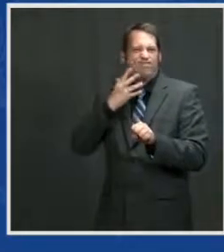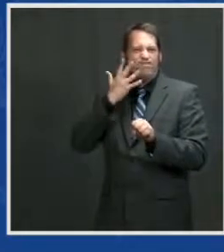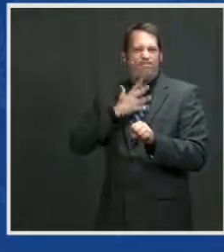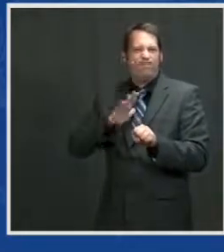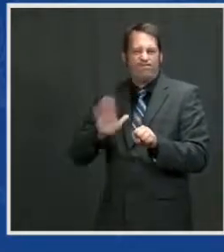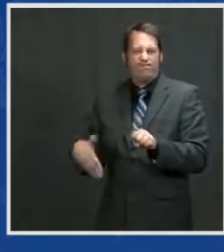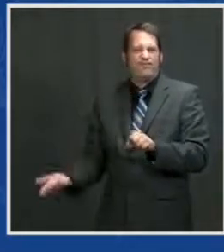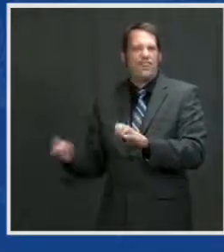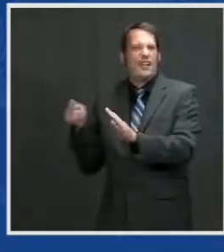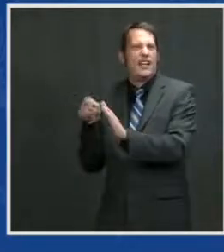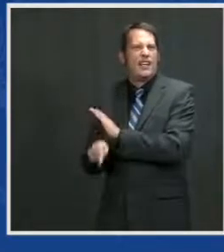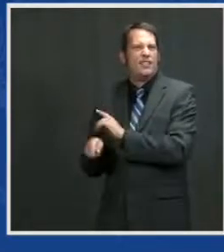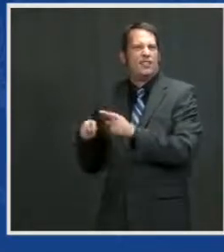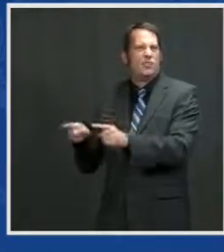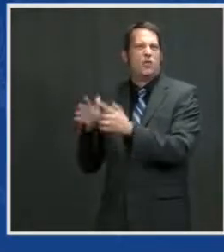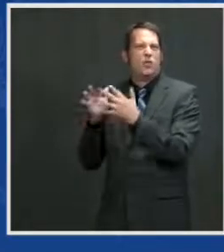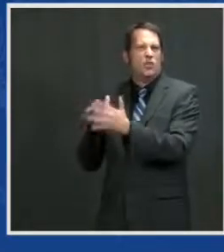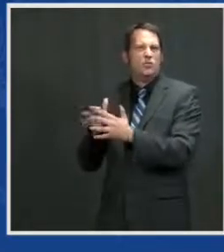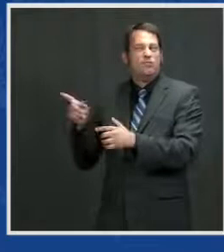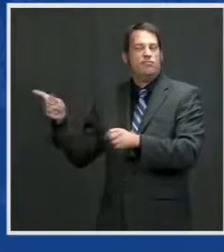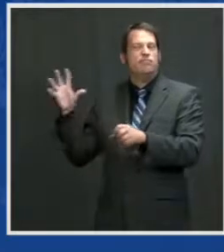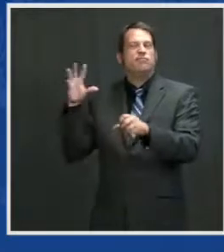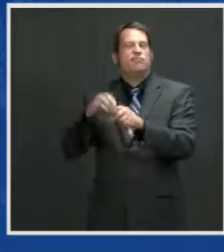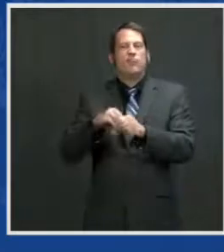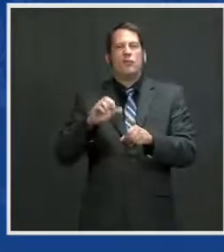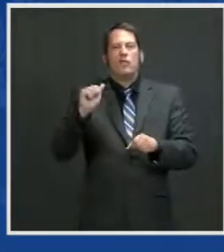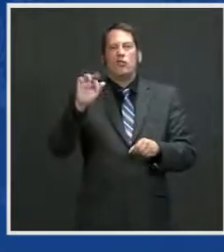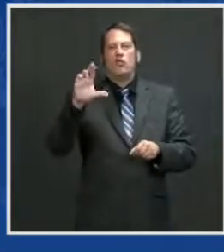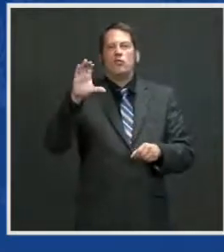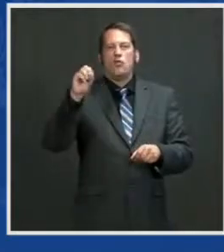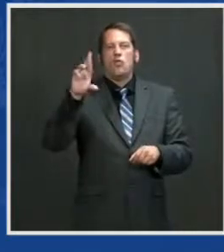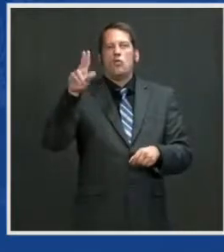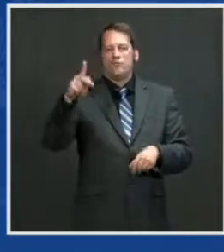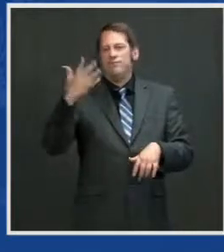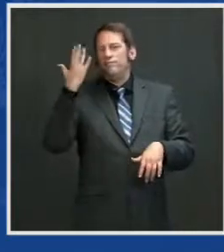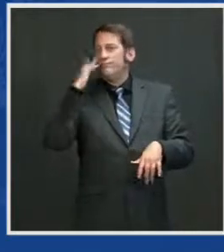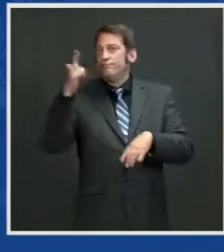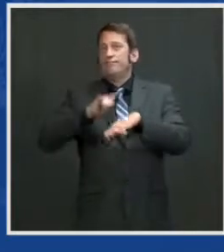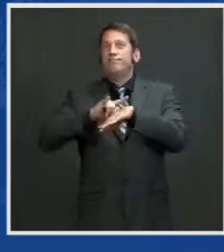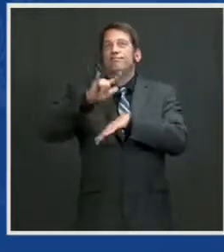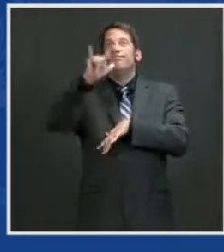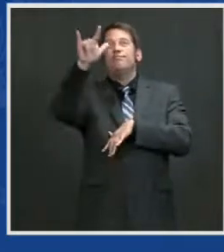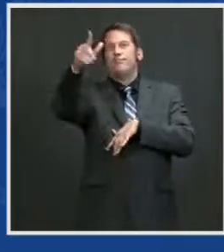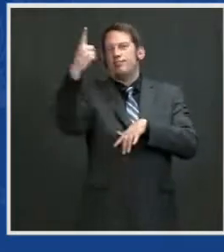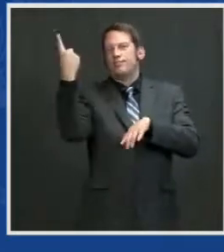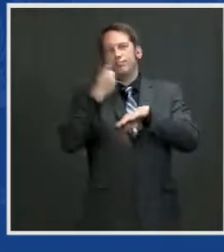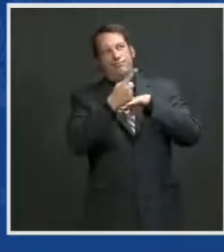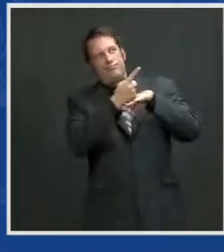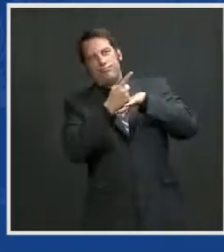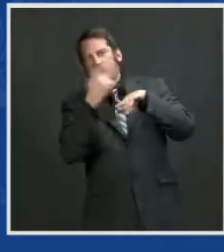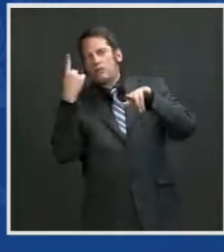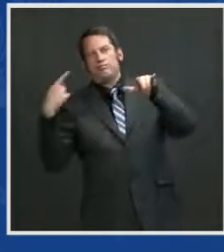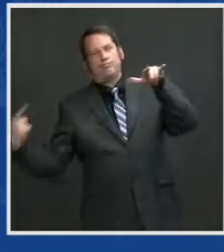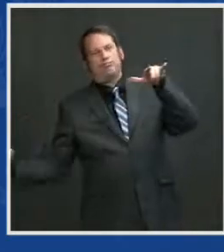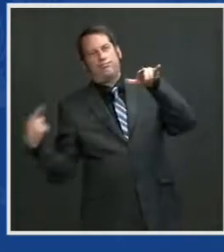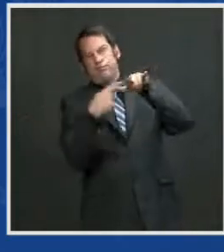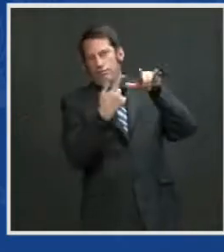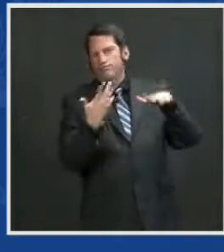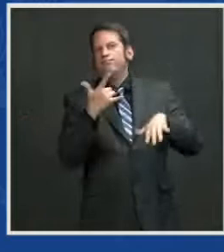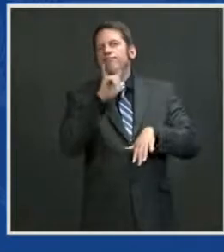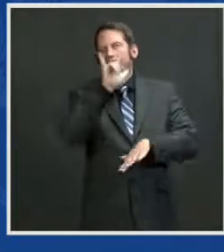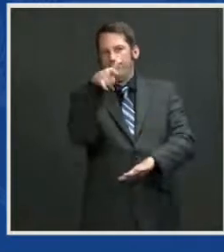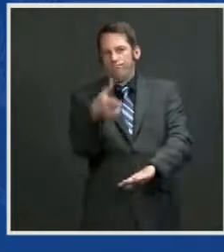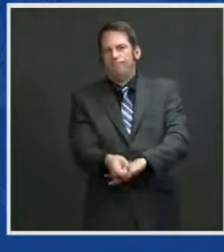Air Corps. He got shot down in a reconnaissance flight. And he would — he's looking down and thinking